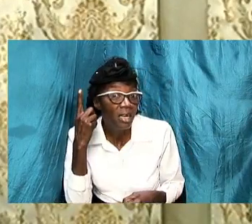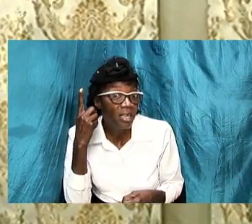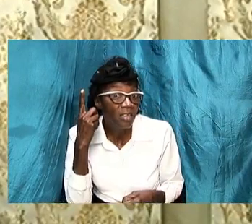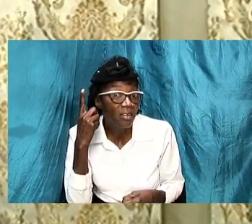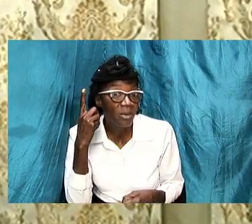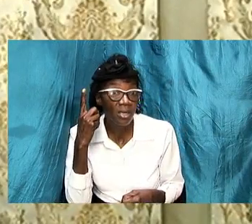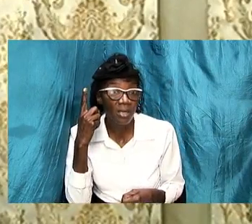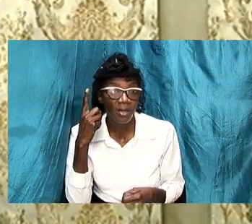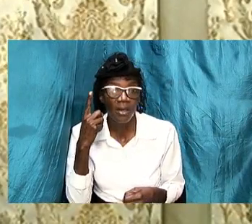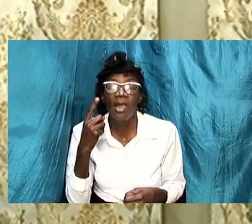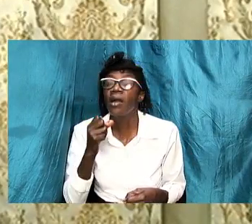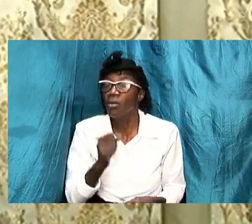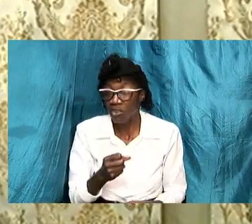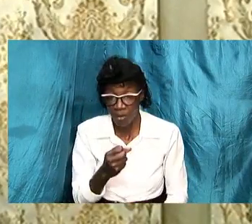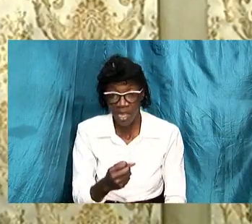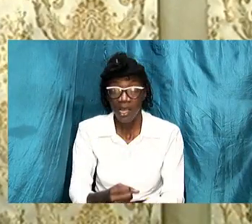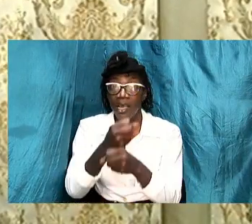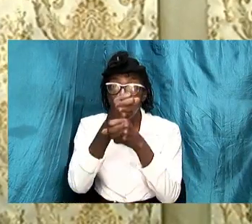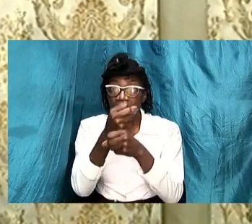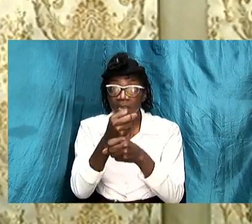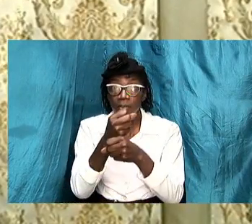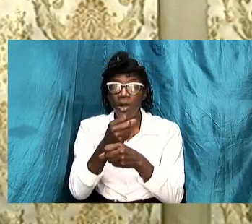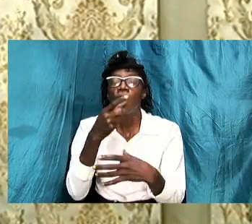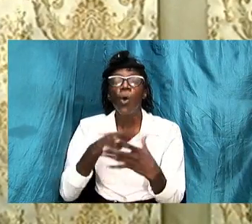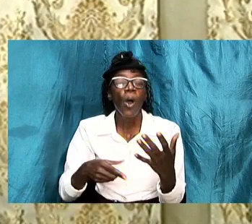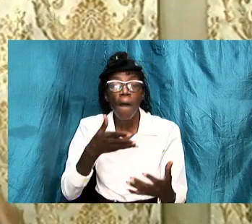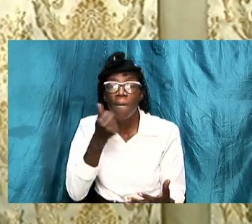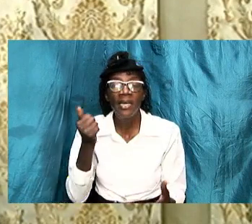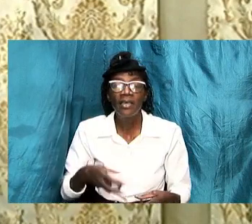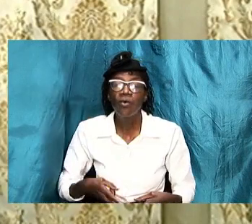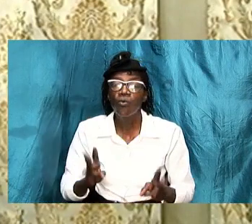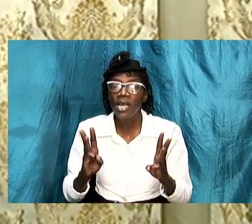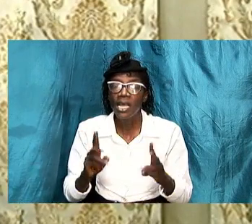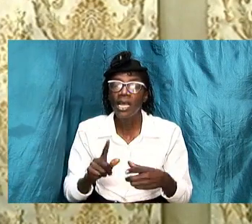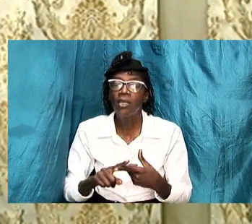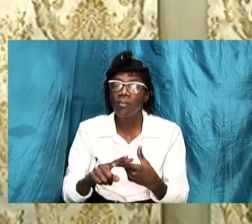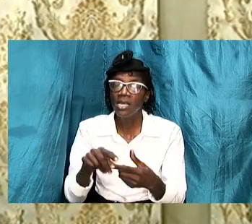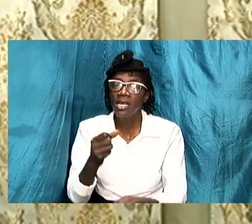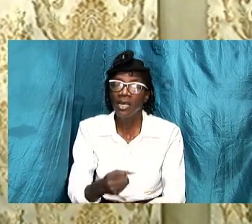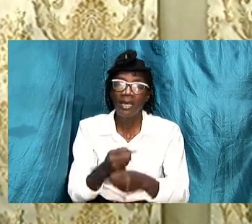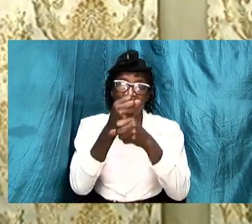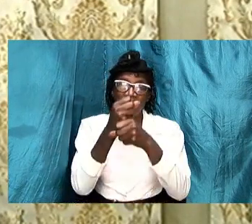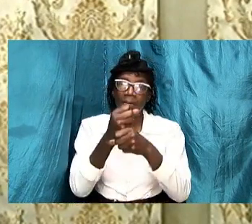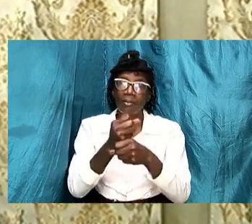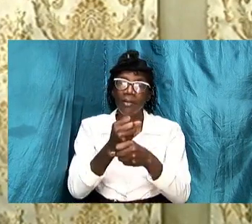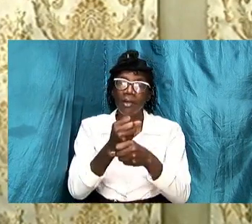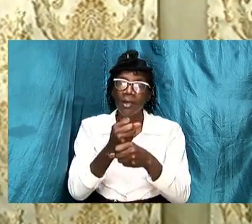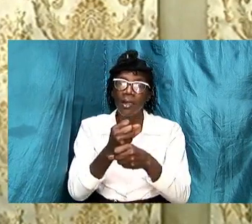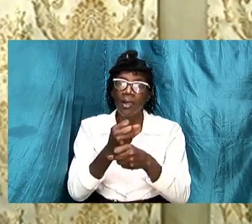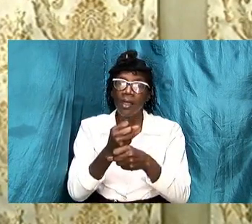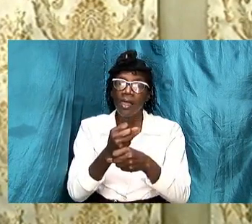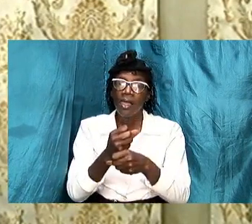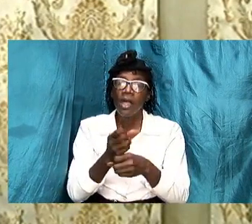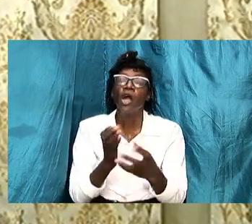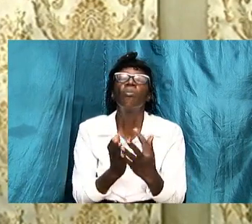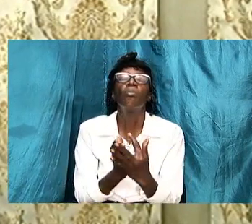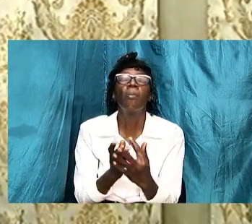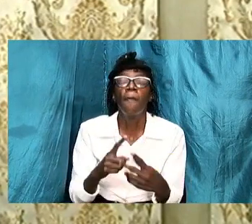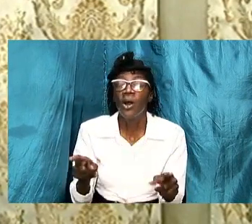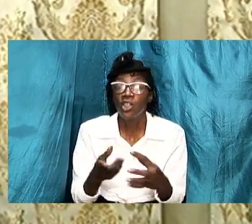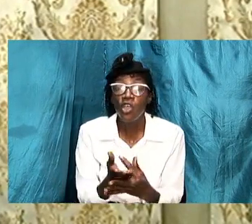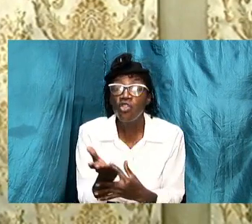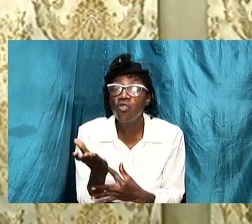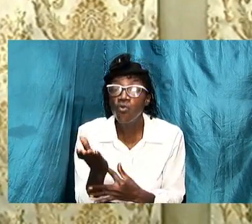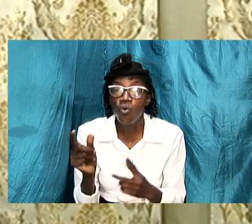we must be assisted and what better way to be assisted by and through the